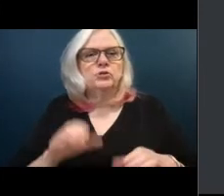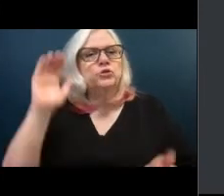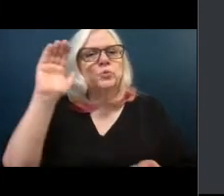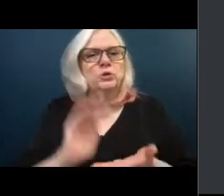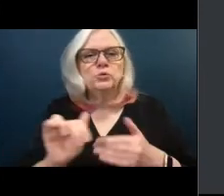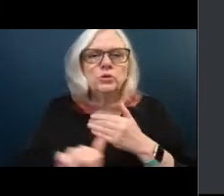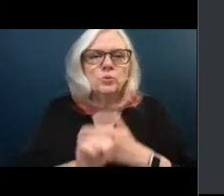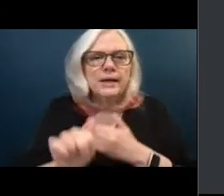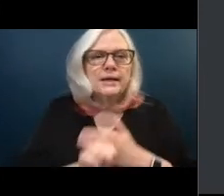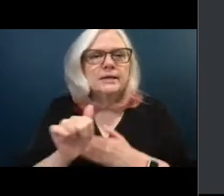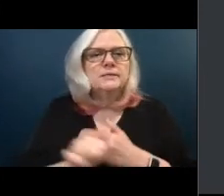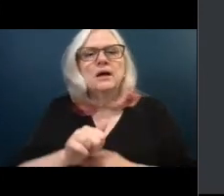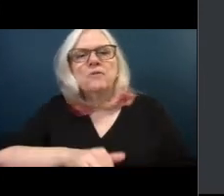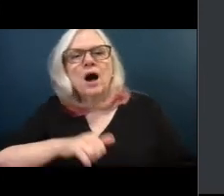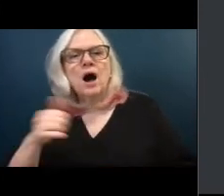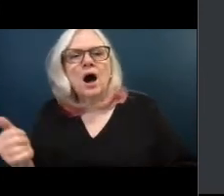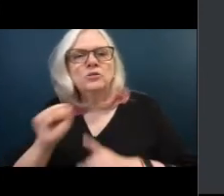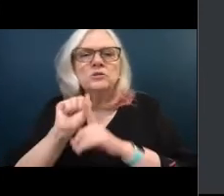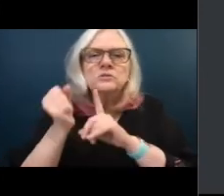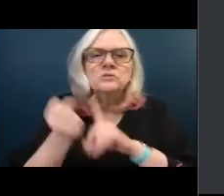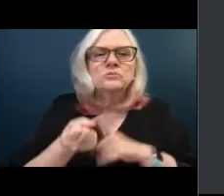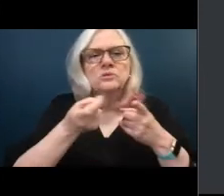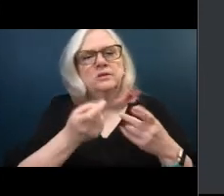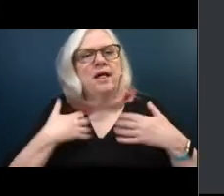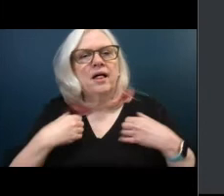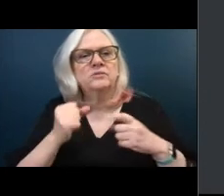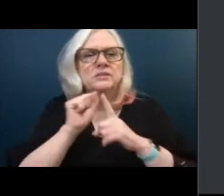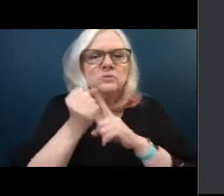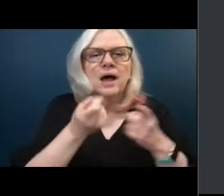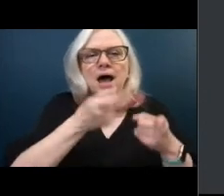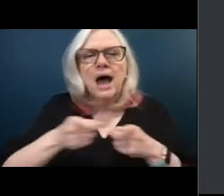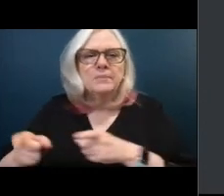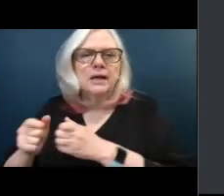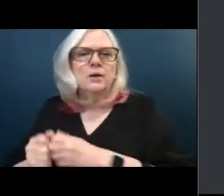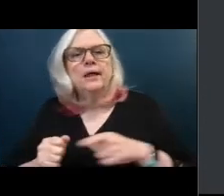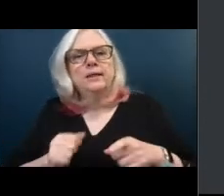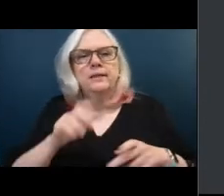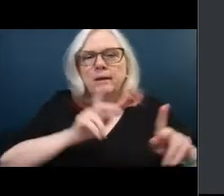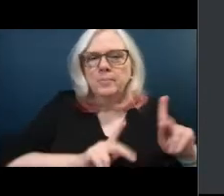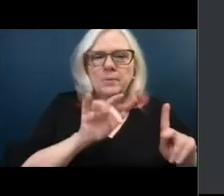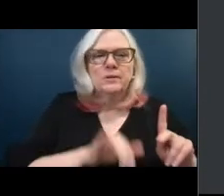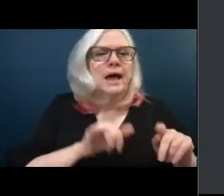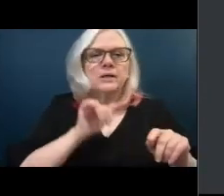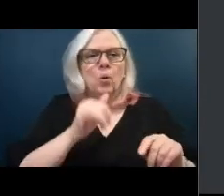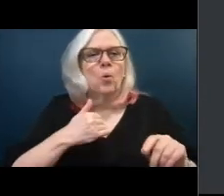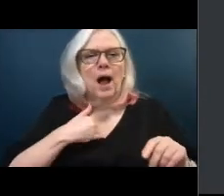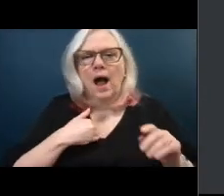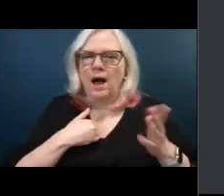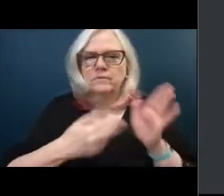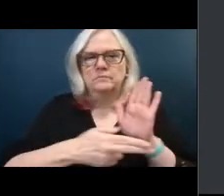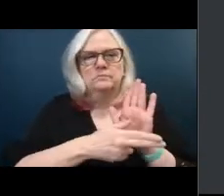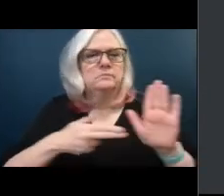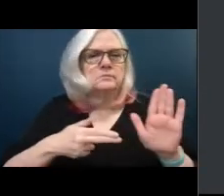management of dementia and comorbidities, and assisting family caregivers with getting support to help them sustain their vital role.